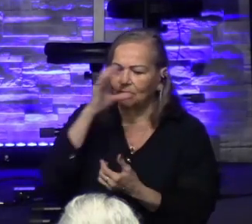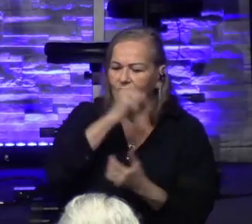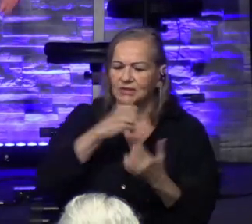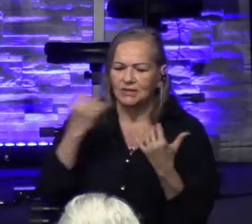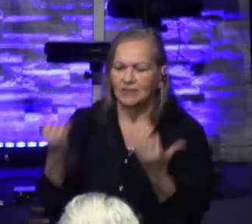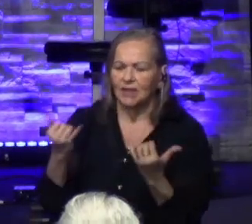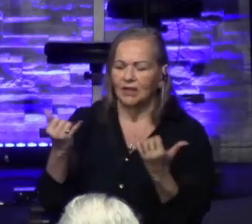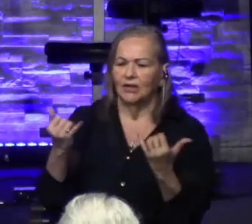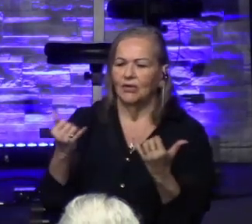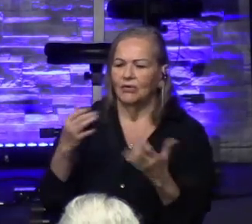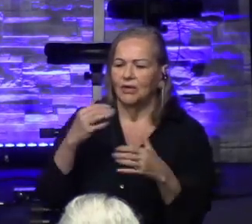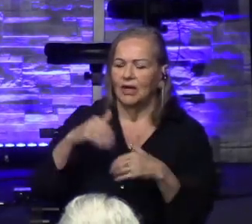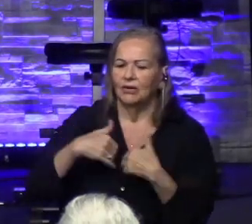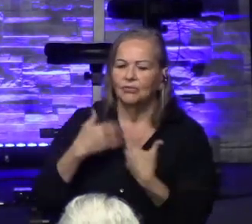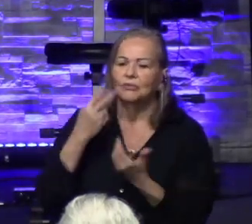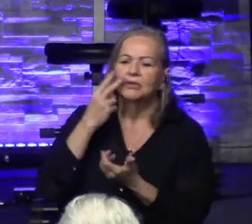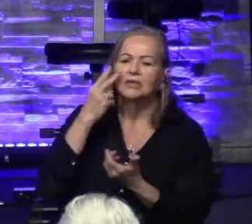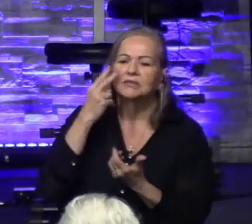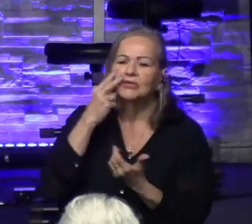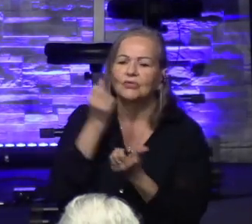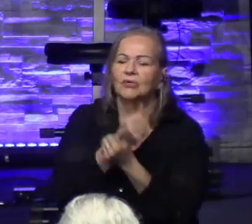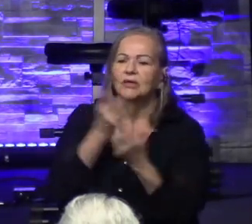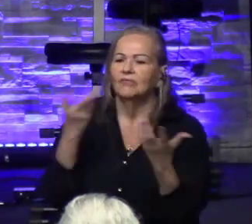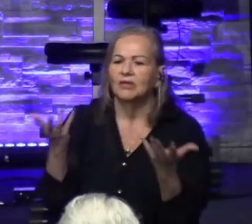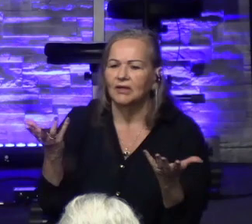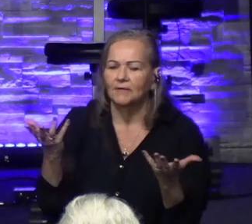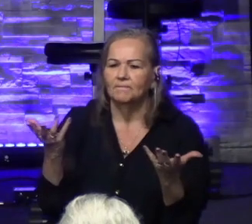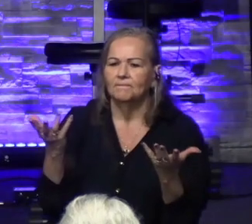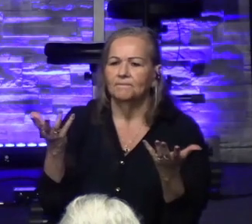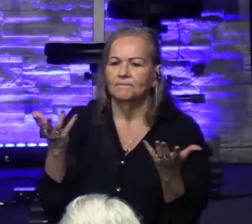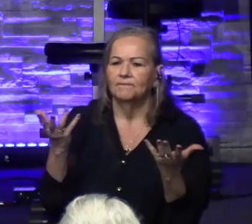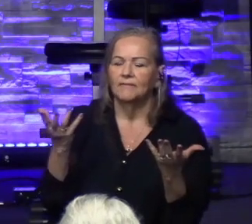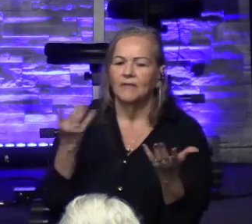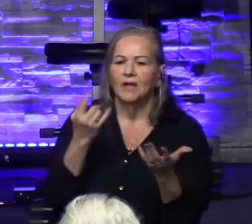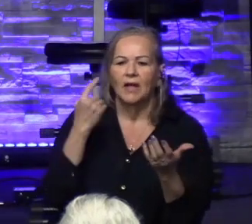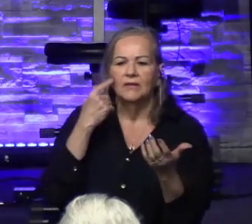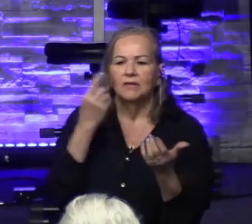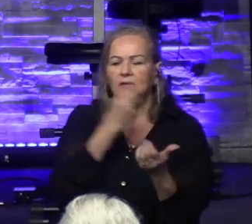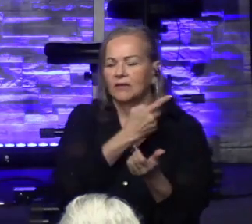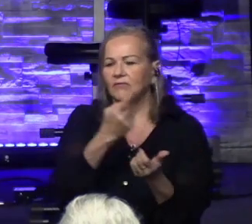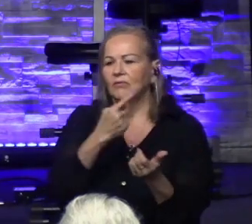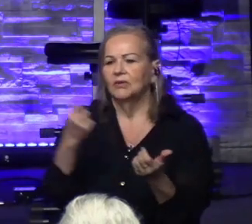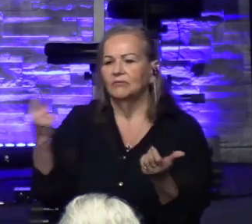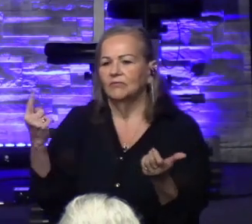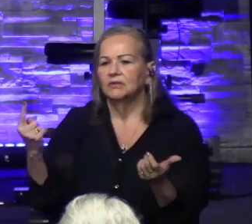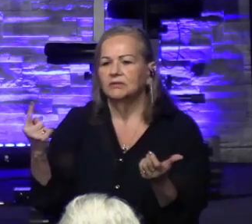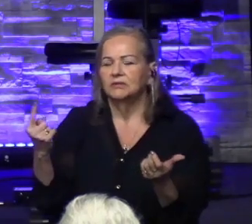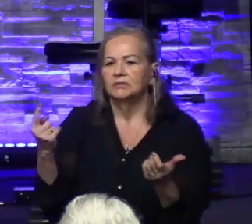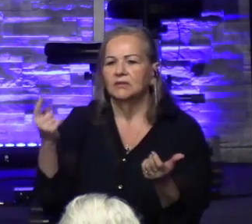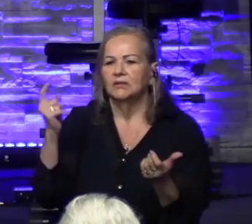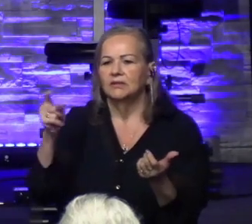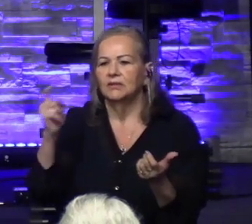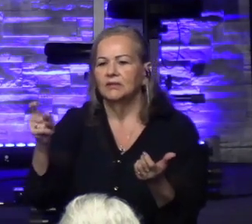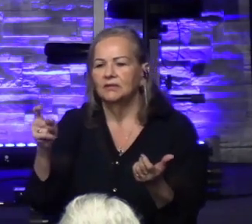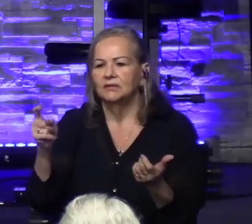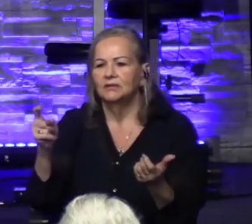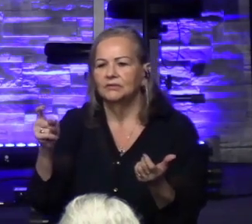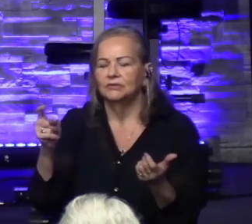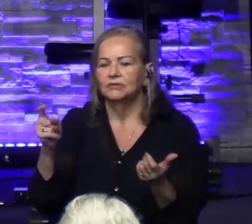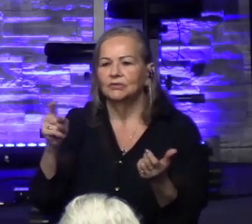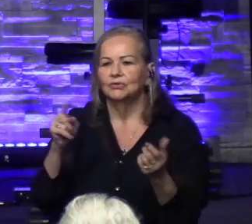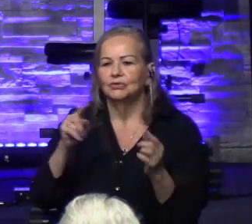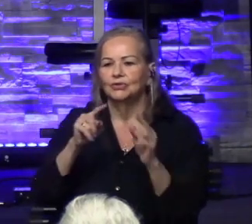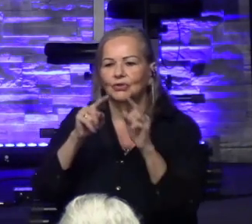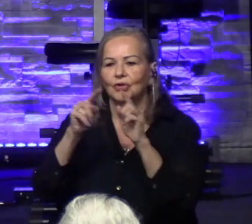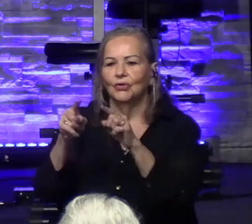How do we not see you in all that's going on? I think every one of us, every one of us needs to go to Big Five after church,